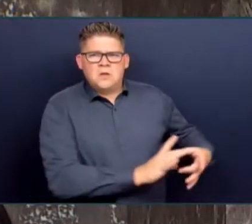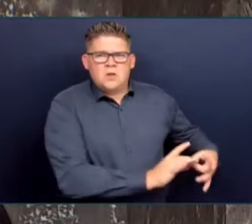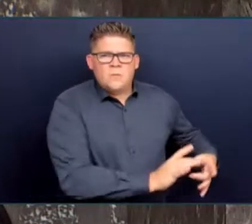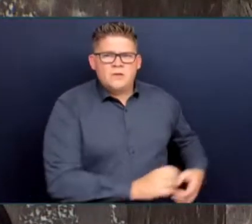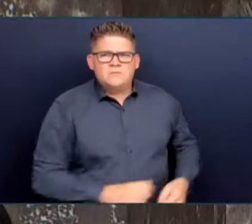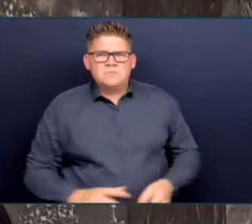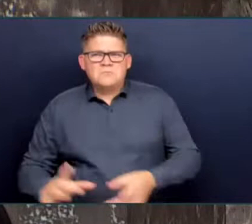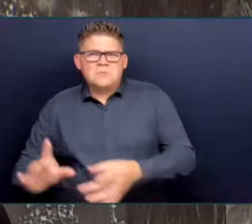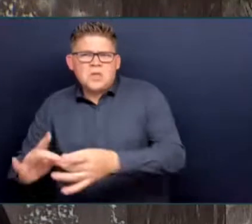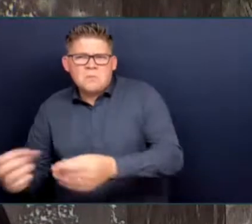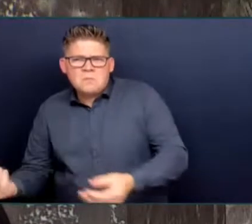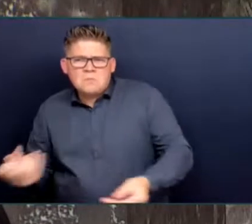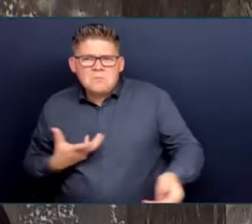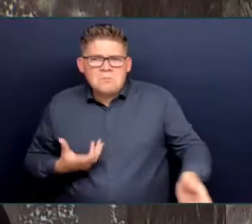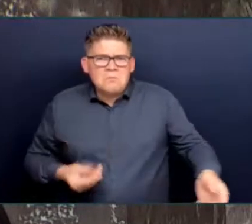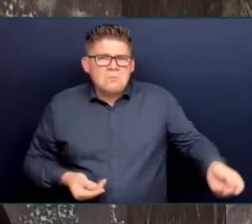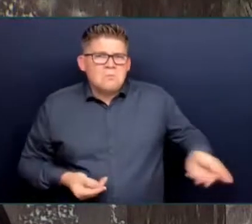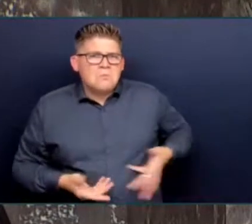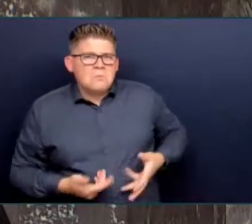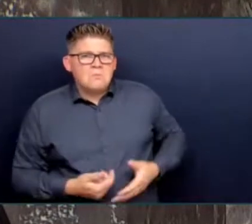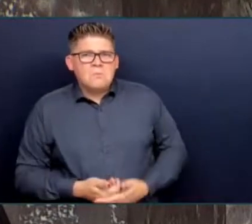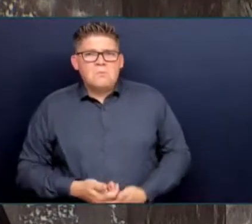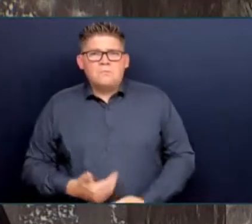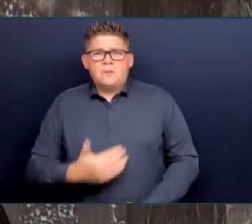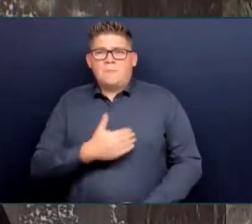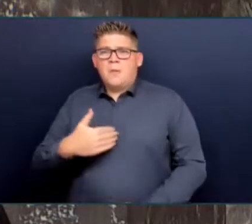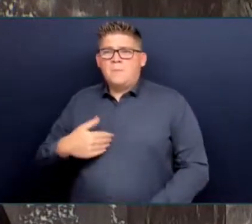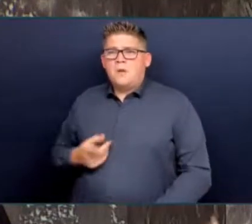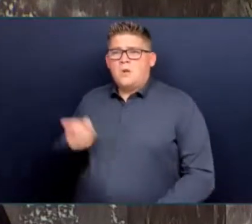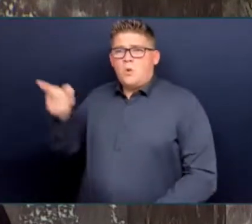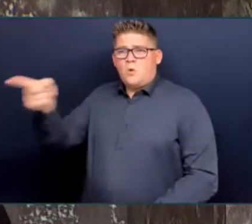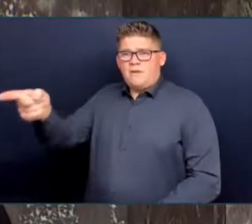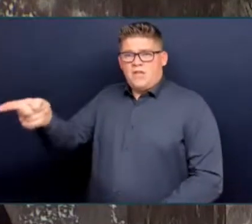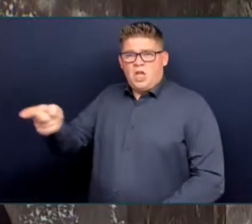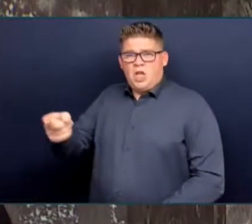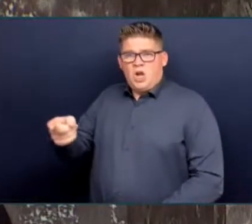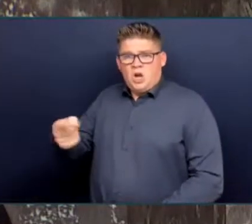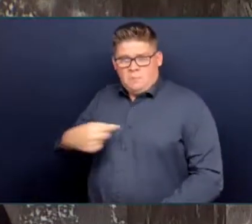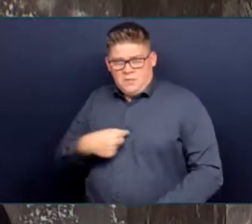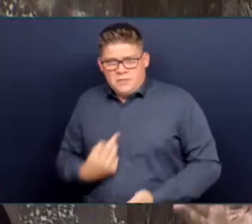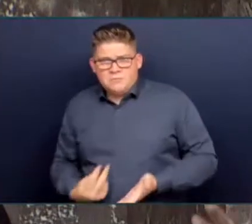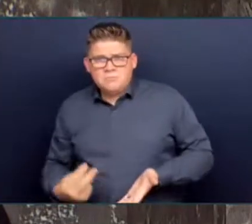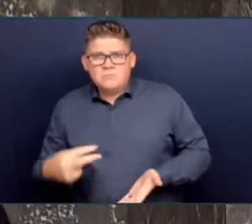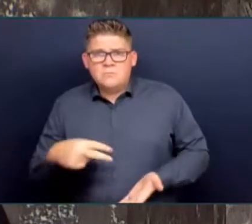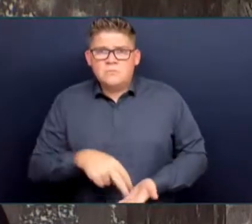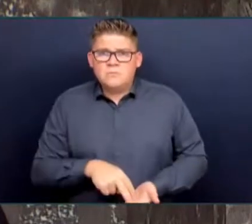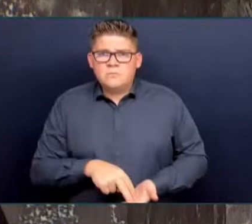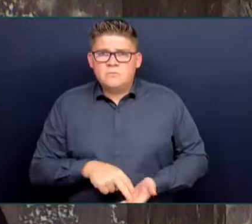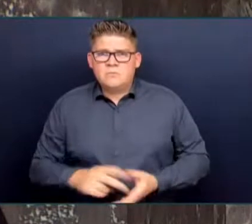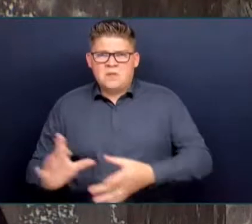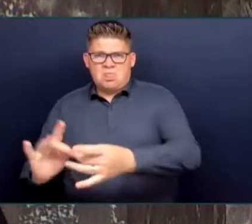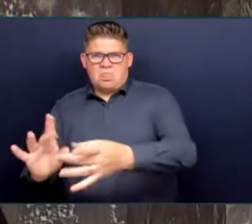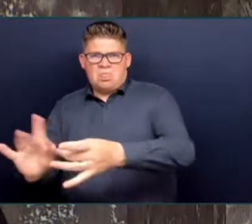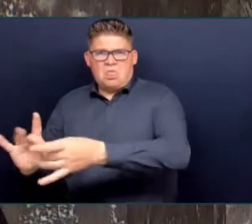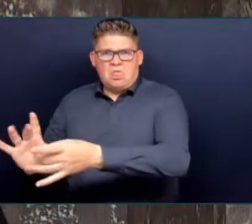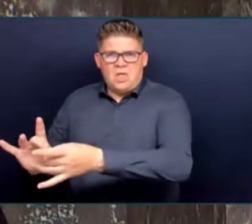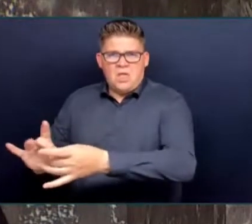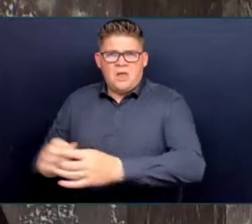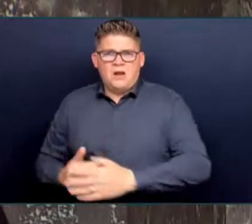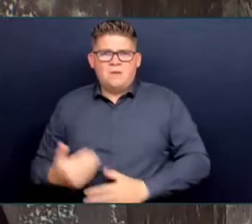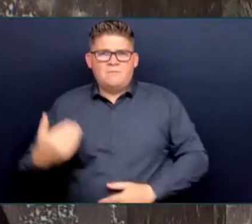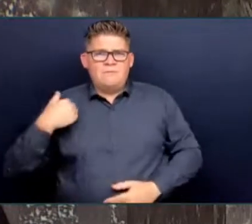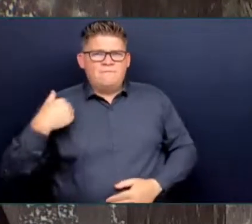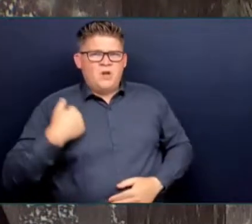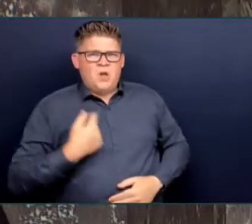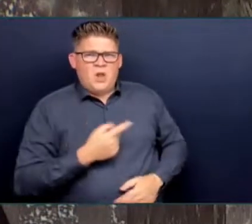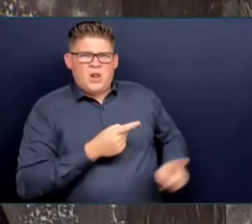the way was complaining the other day that I don't stand up. So, you know, I guess you can't keep the opposition happy, Honourable Speaker. Anyway,